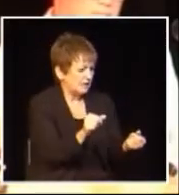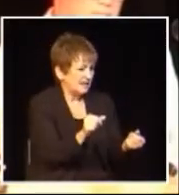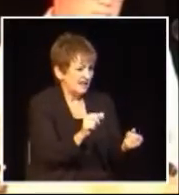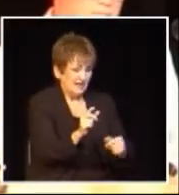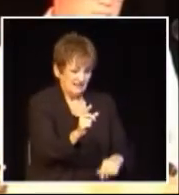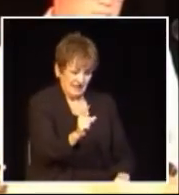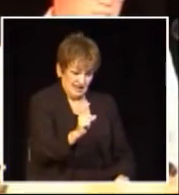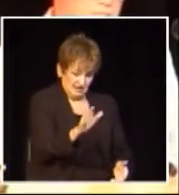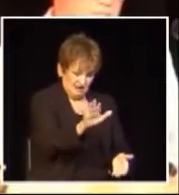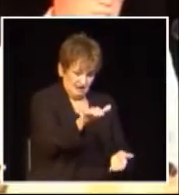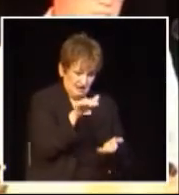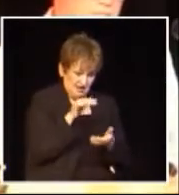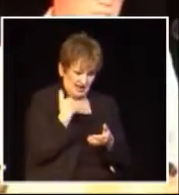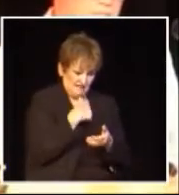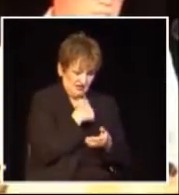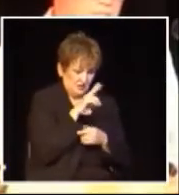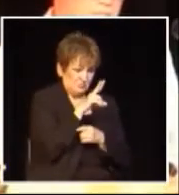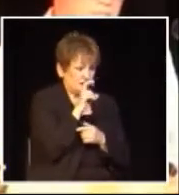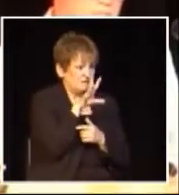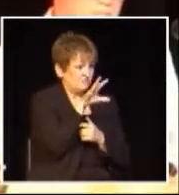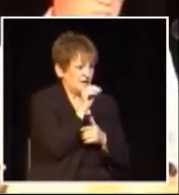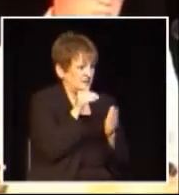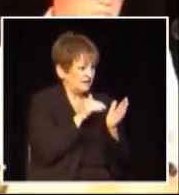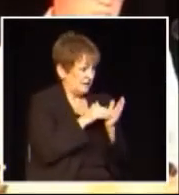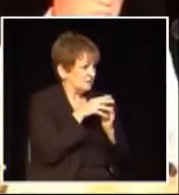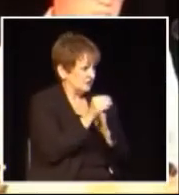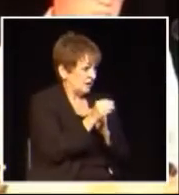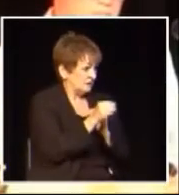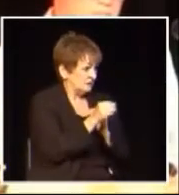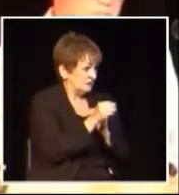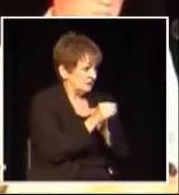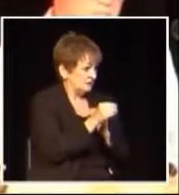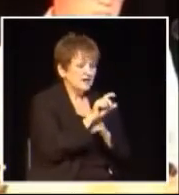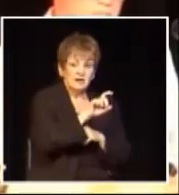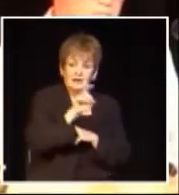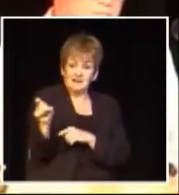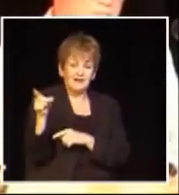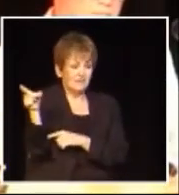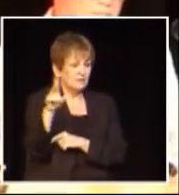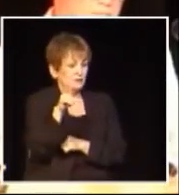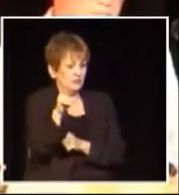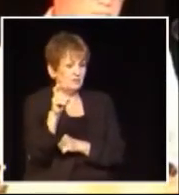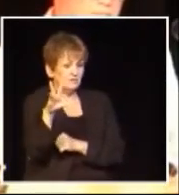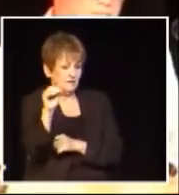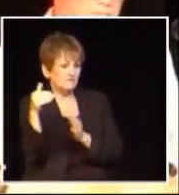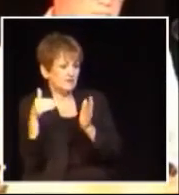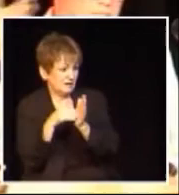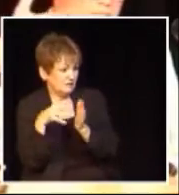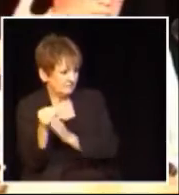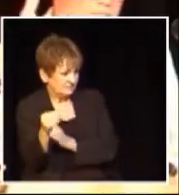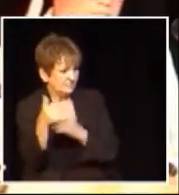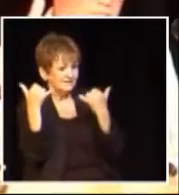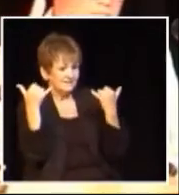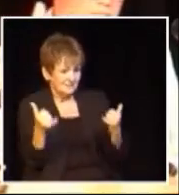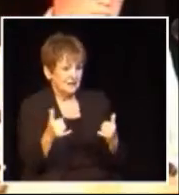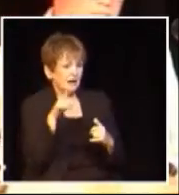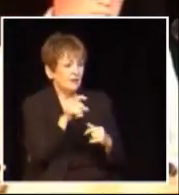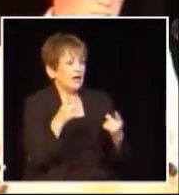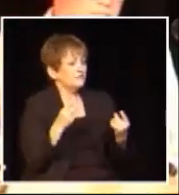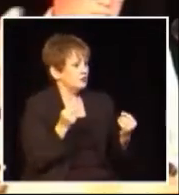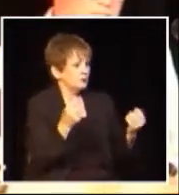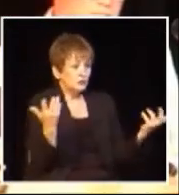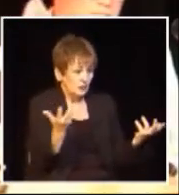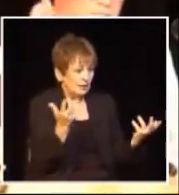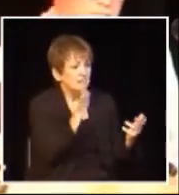spend we were each allotted $250,000 and we have to go out on behalf of the